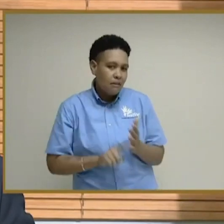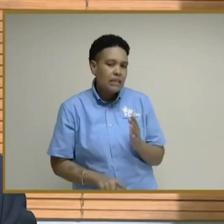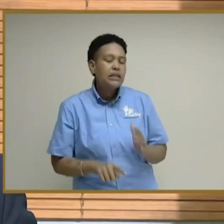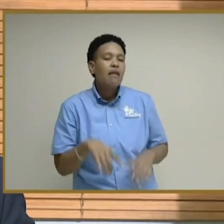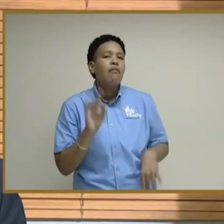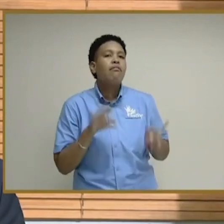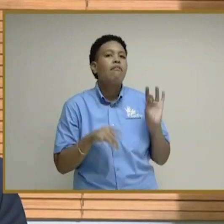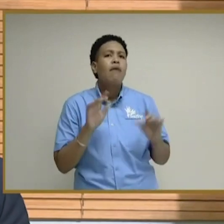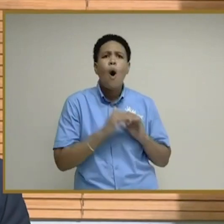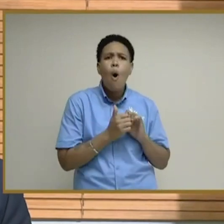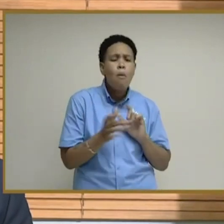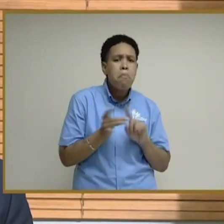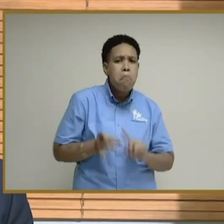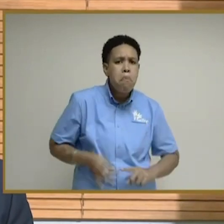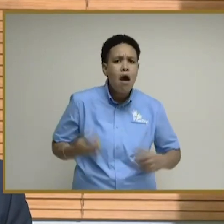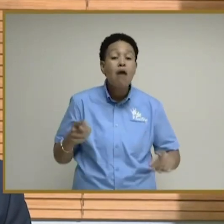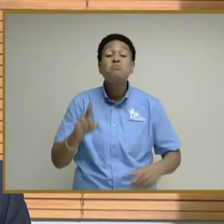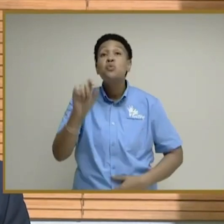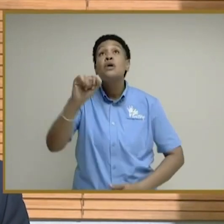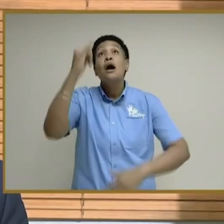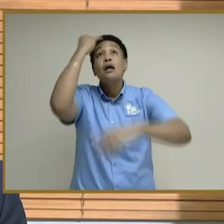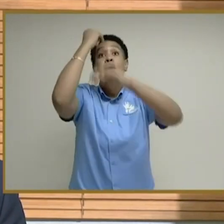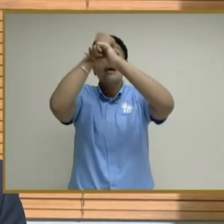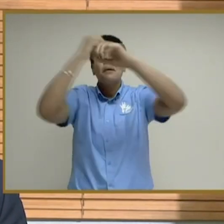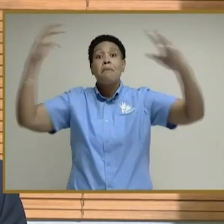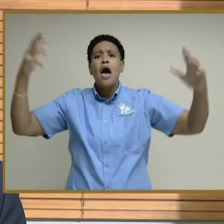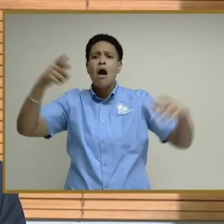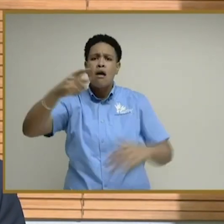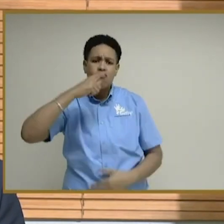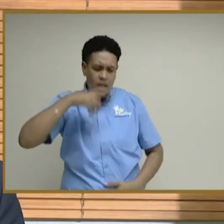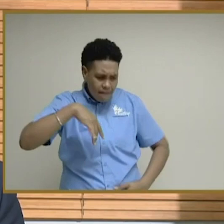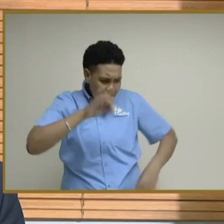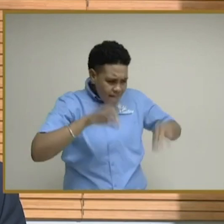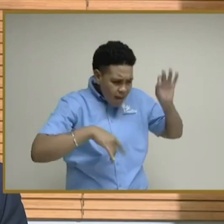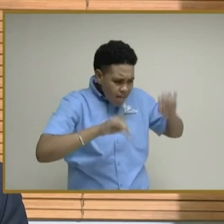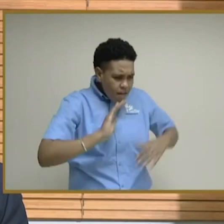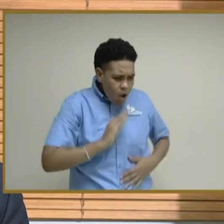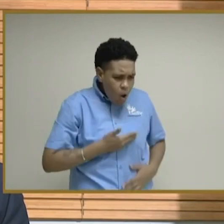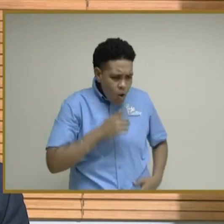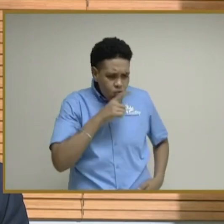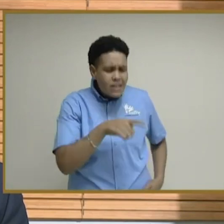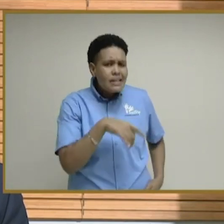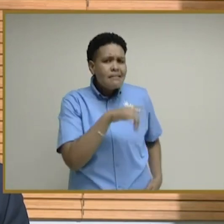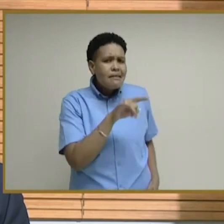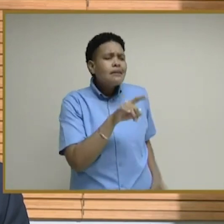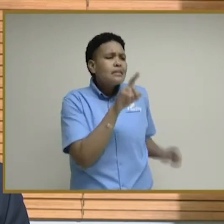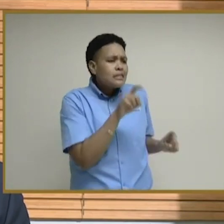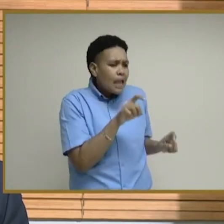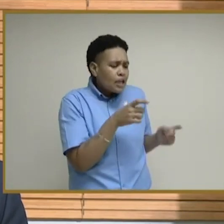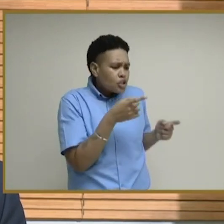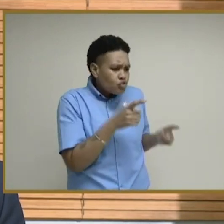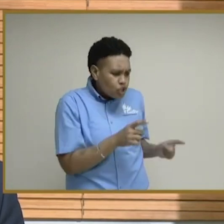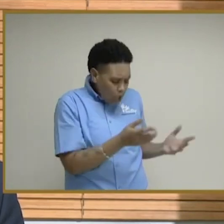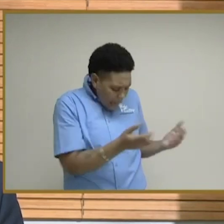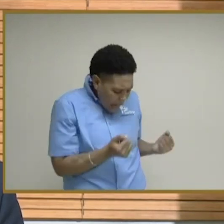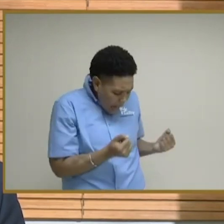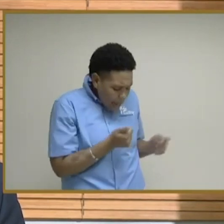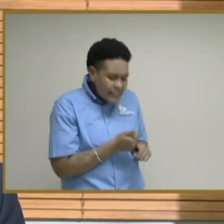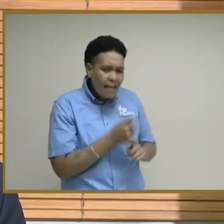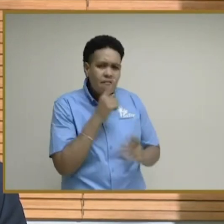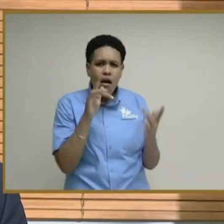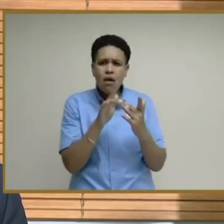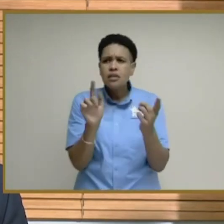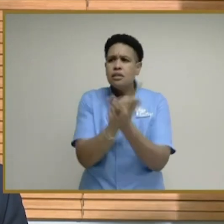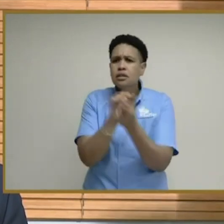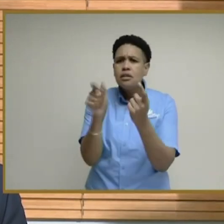imagine, having discovered or concluded on the test results, the contact